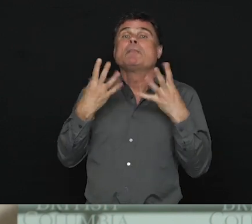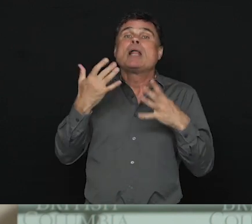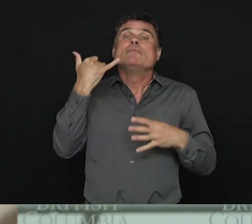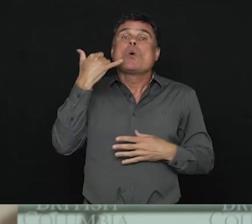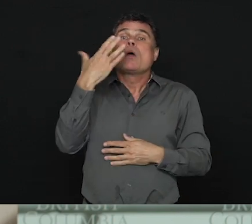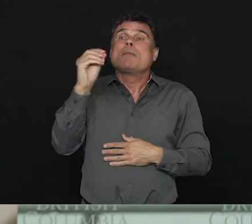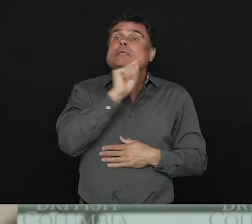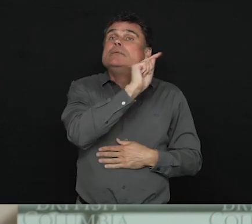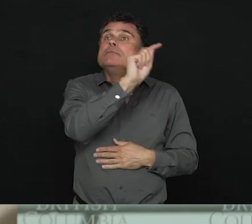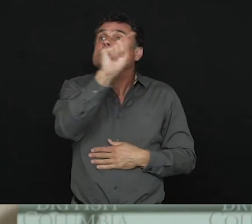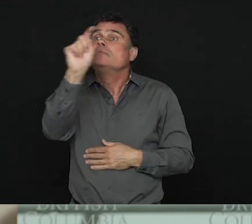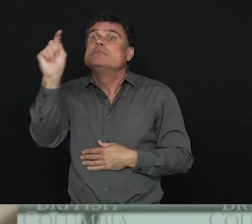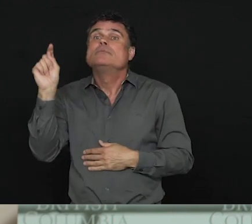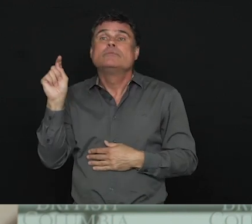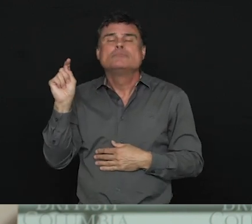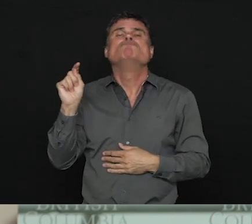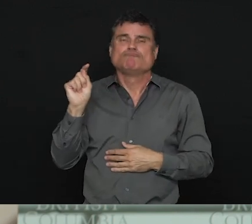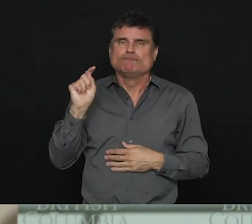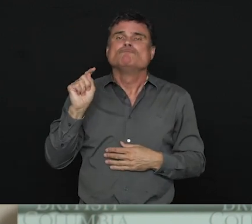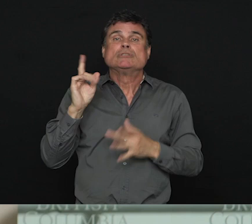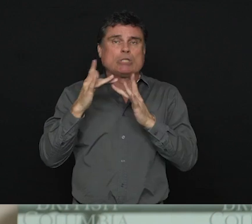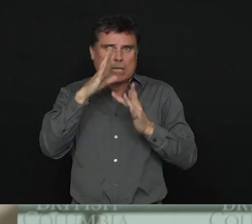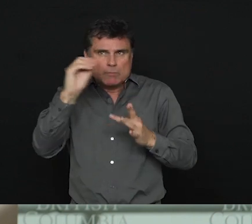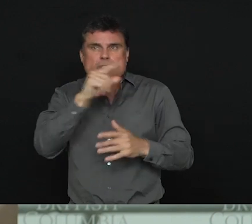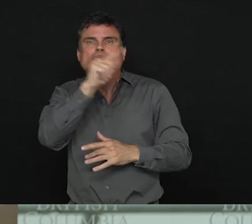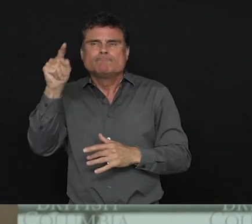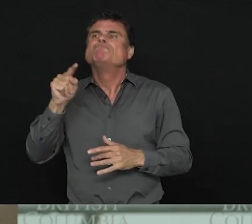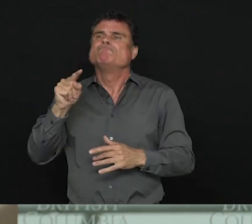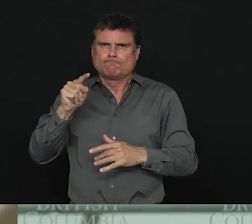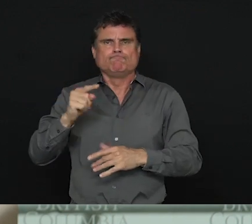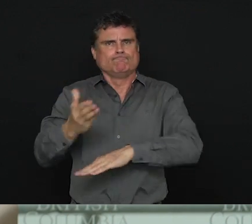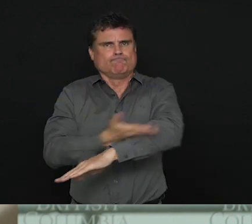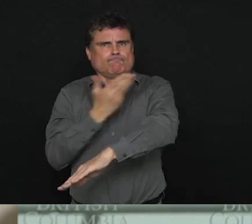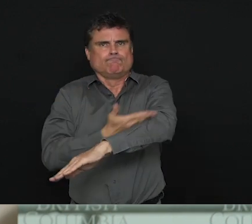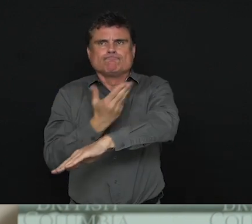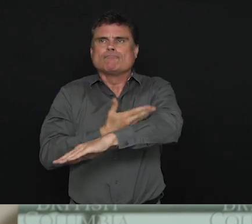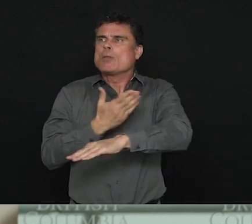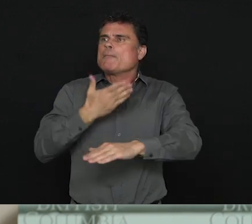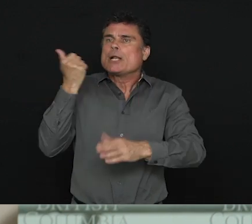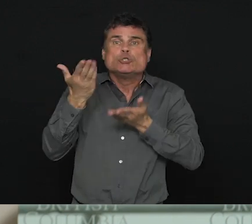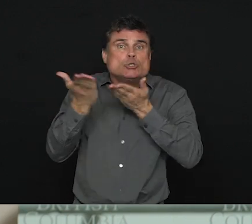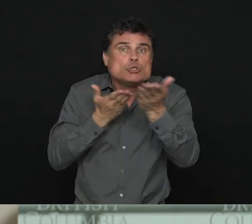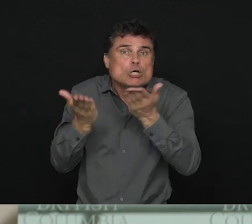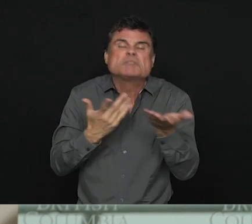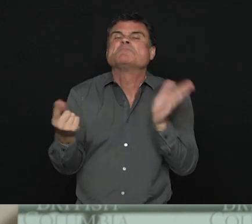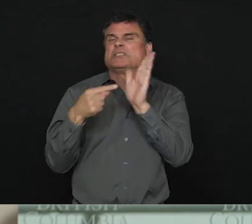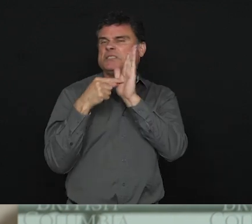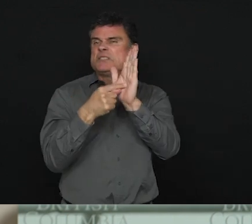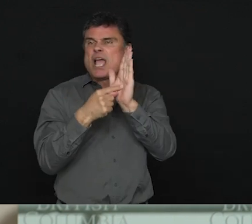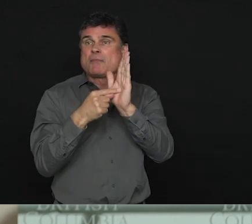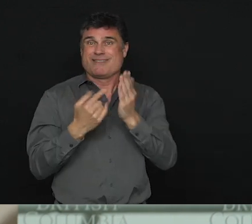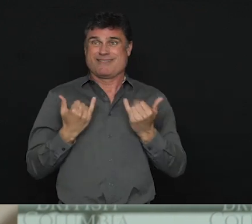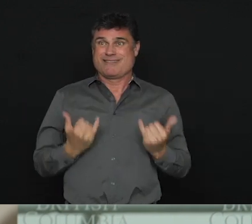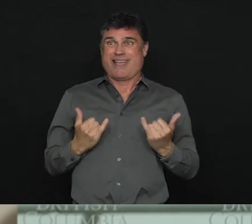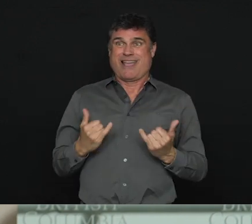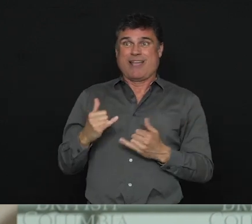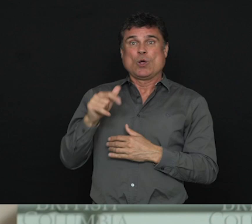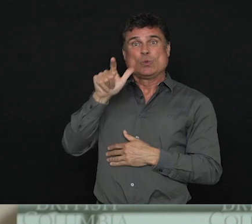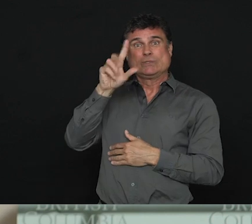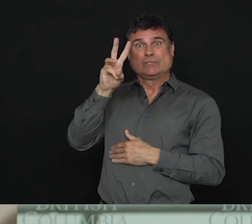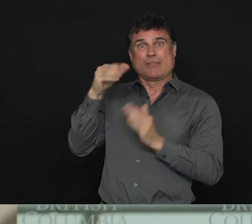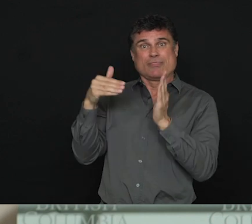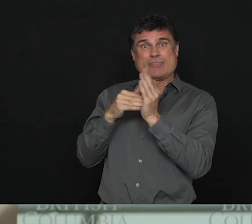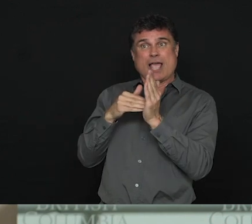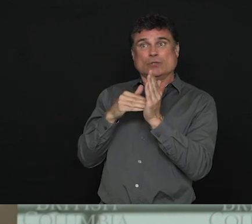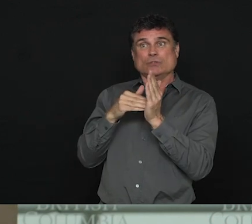There are now more than 26,000 open Wi-Fi hotspots in BC. Service providers have